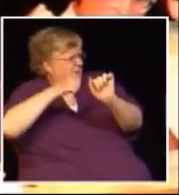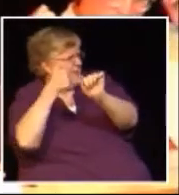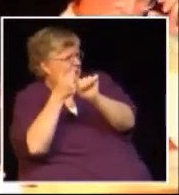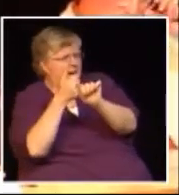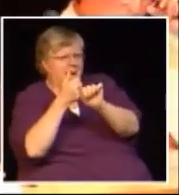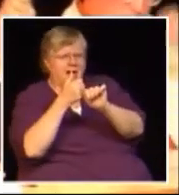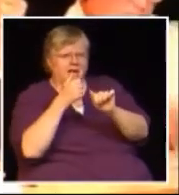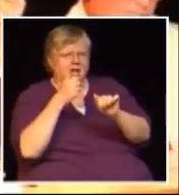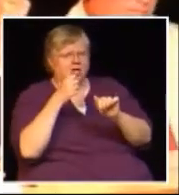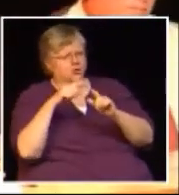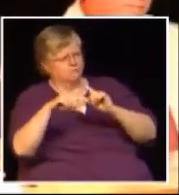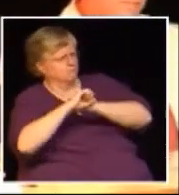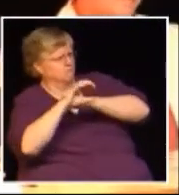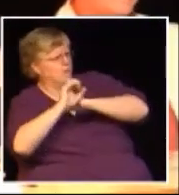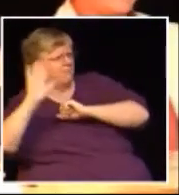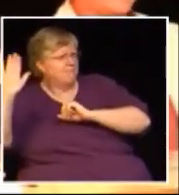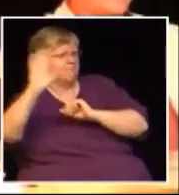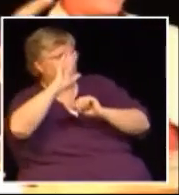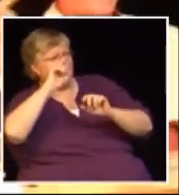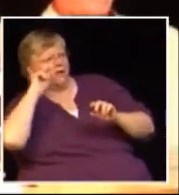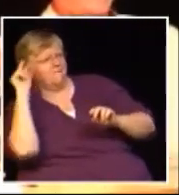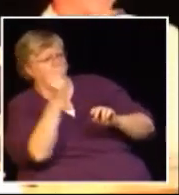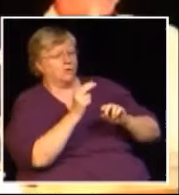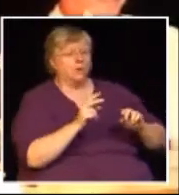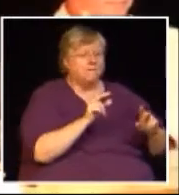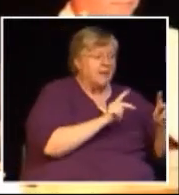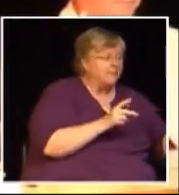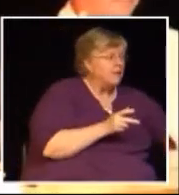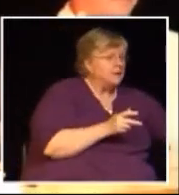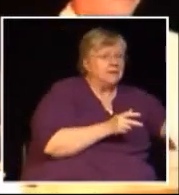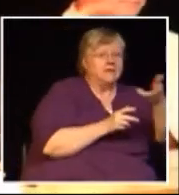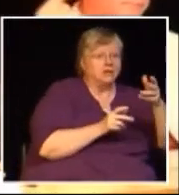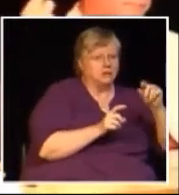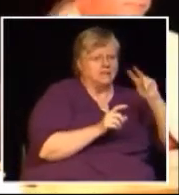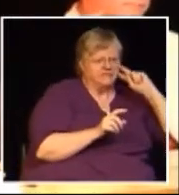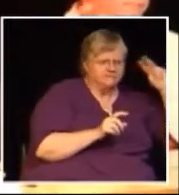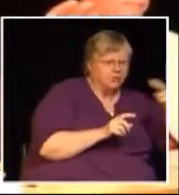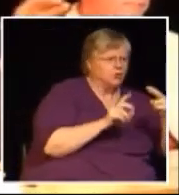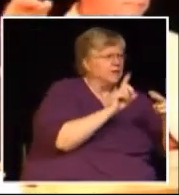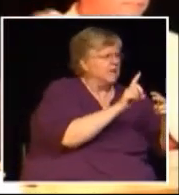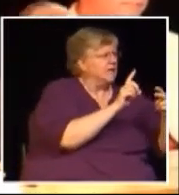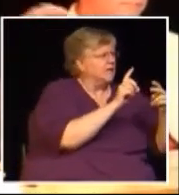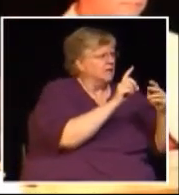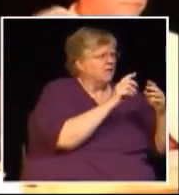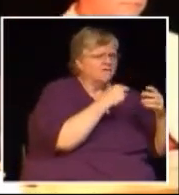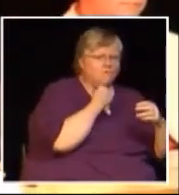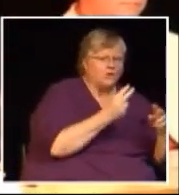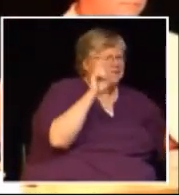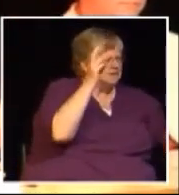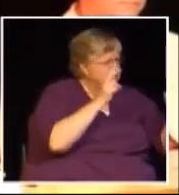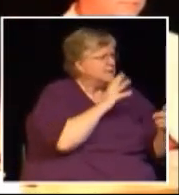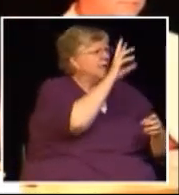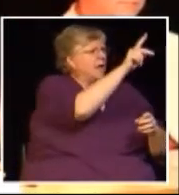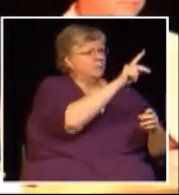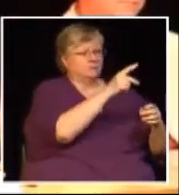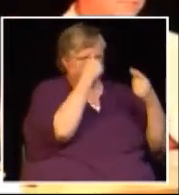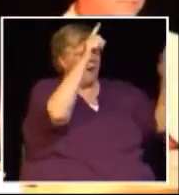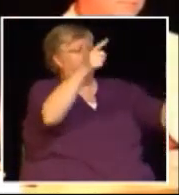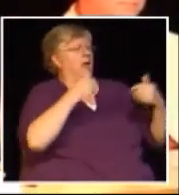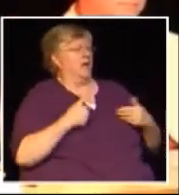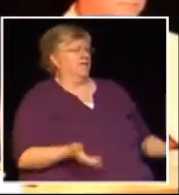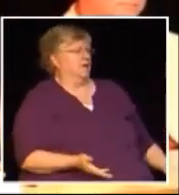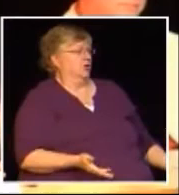resources the money to put behind the voice the people need a voice finally we have a voice thank you